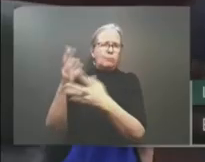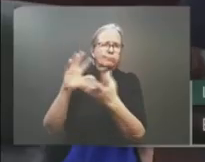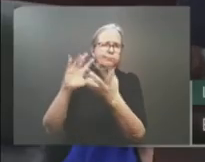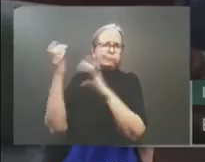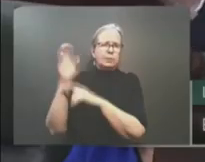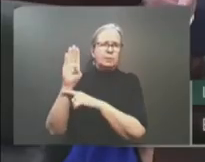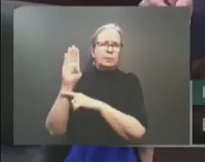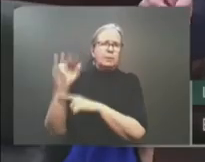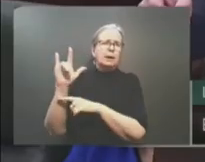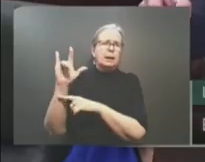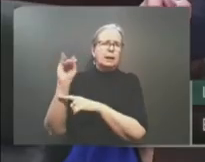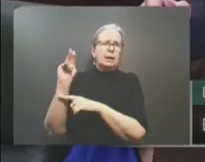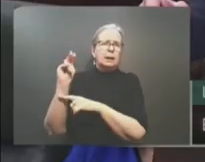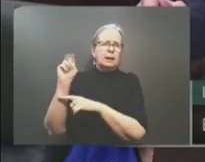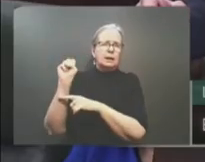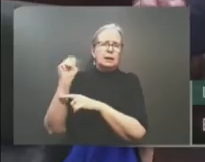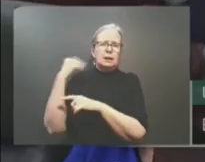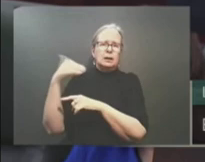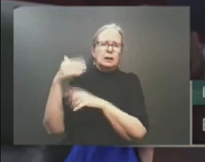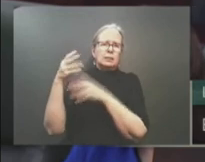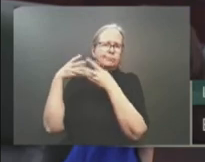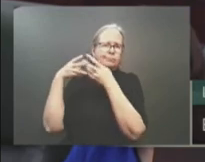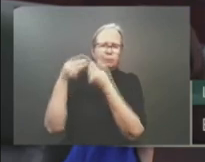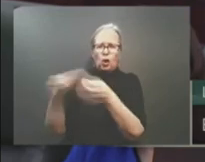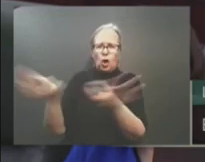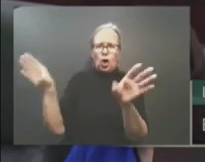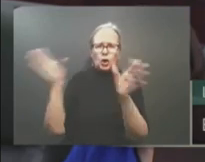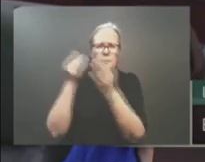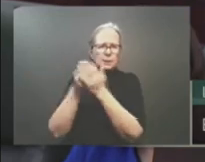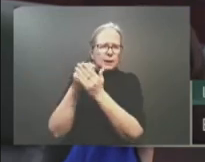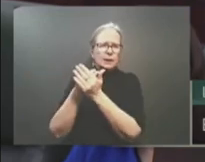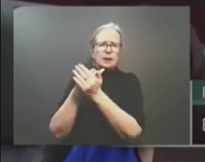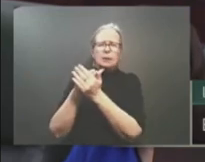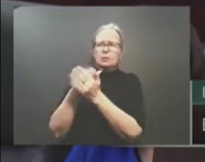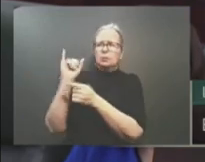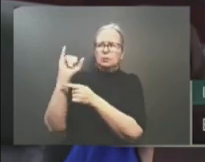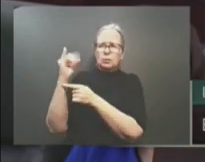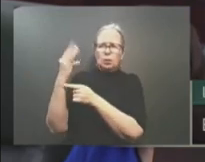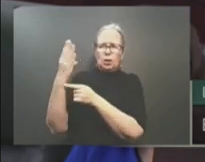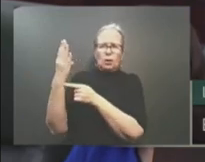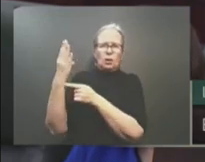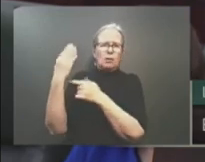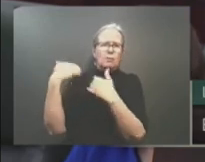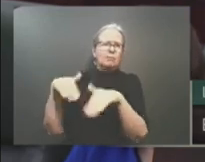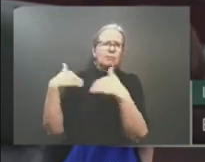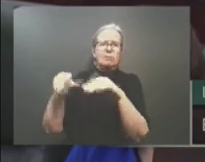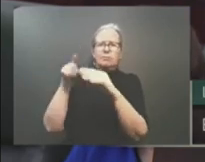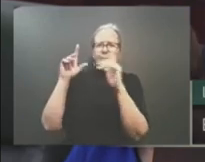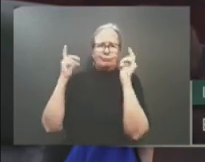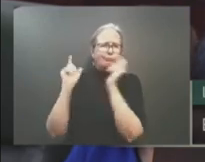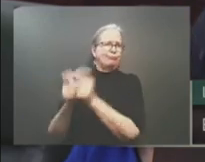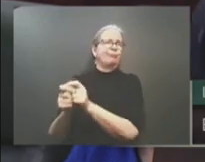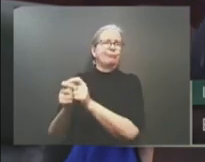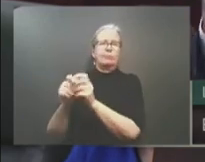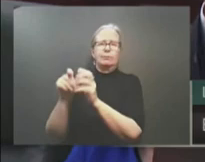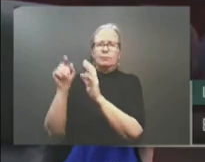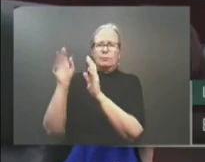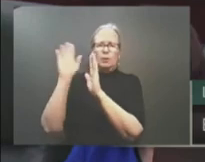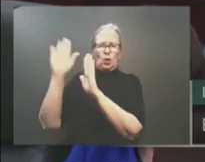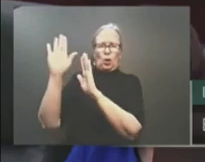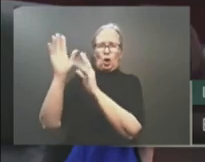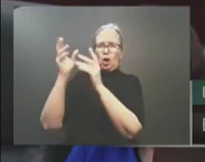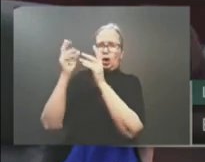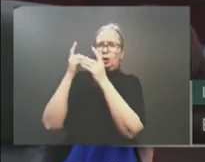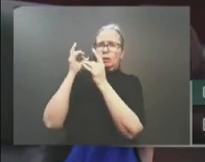perpetual deficits. Our government brought a different approach. Sound fiscal management, coupled with tax